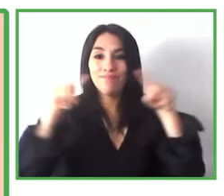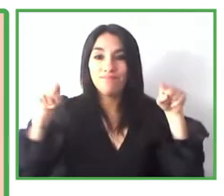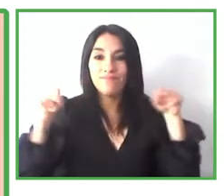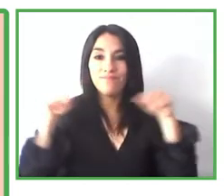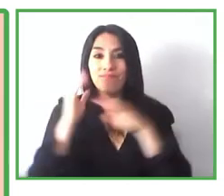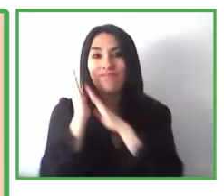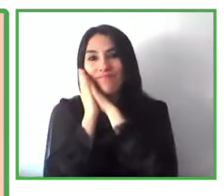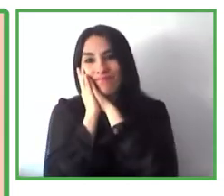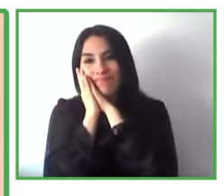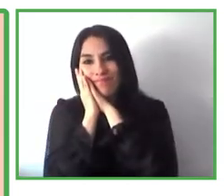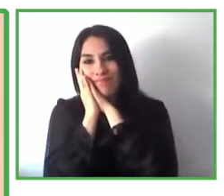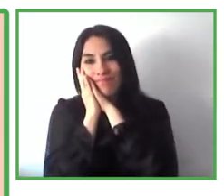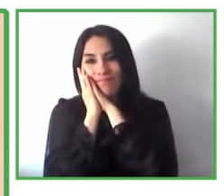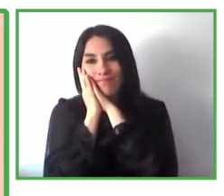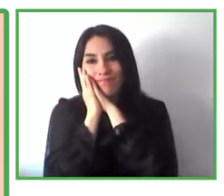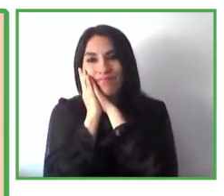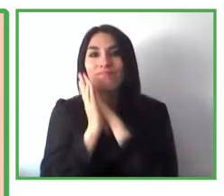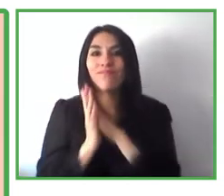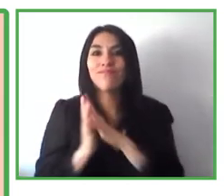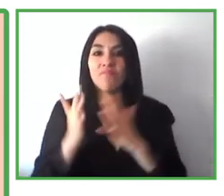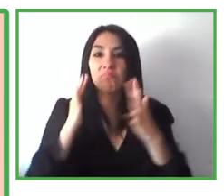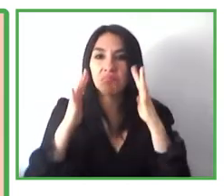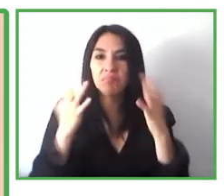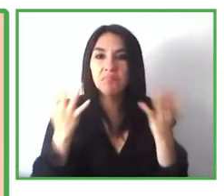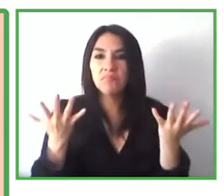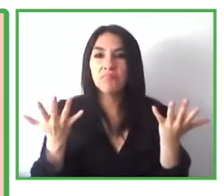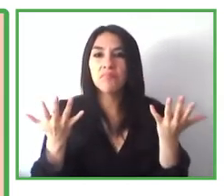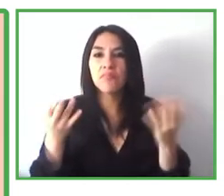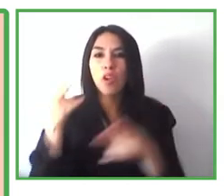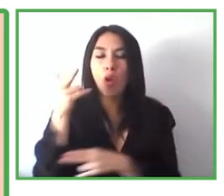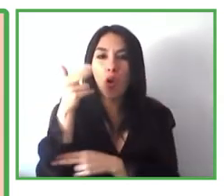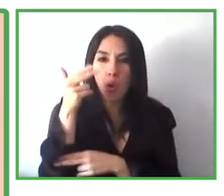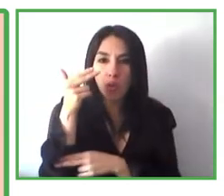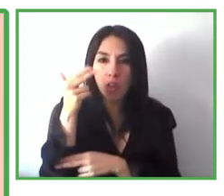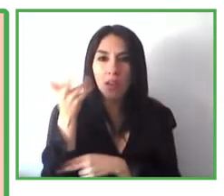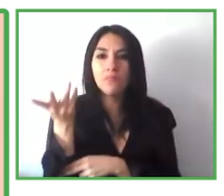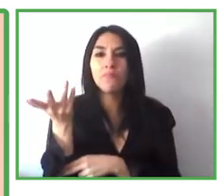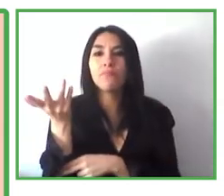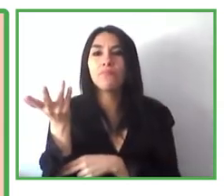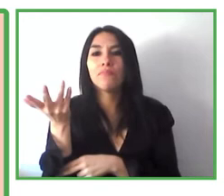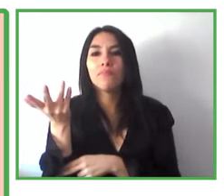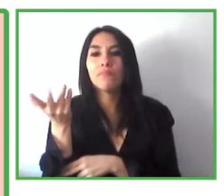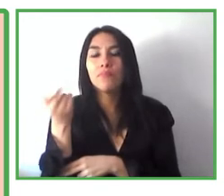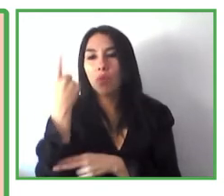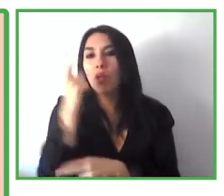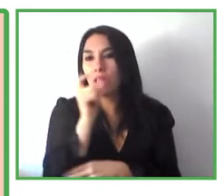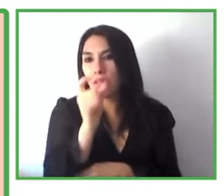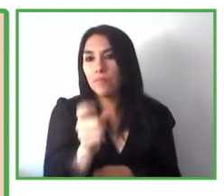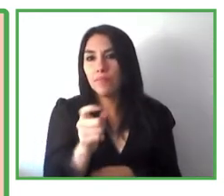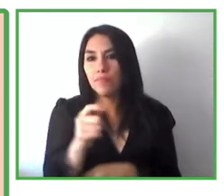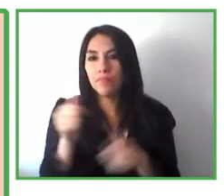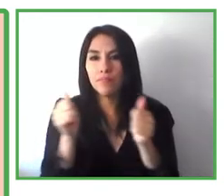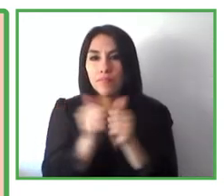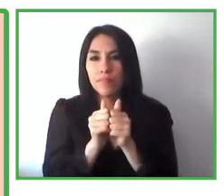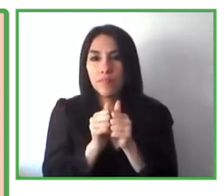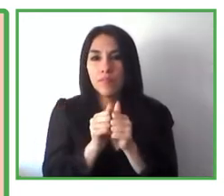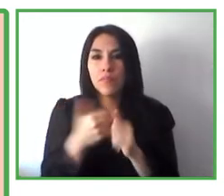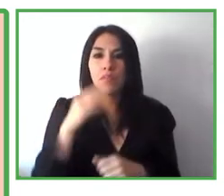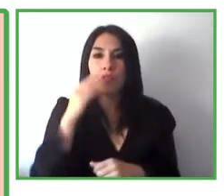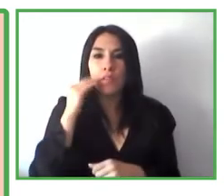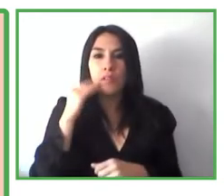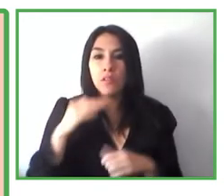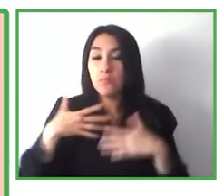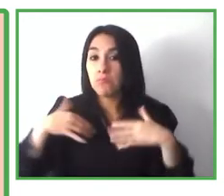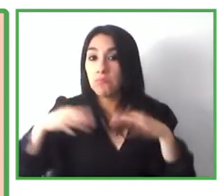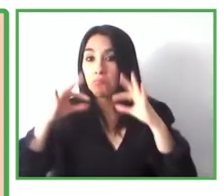in interior hotel in Barcelona. Each concept room responds to a set of